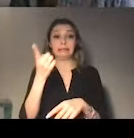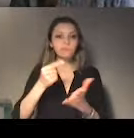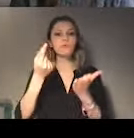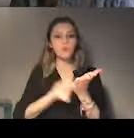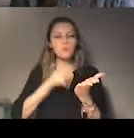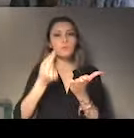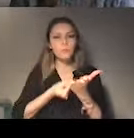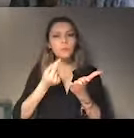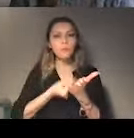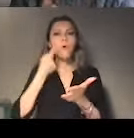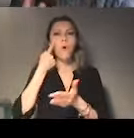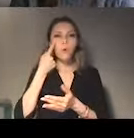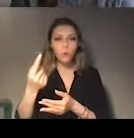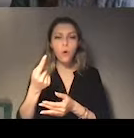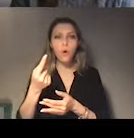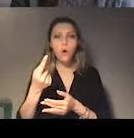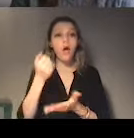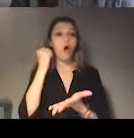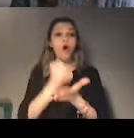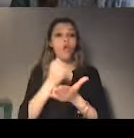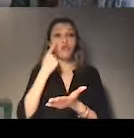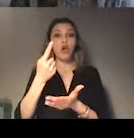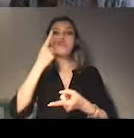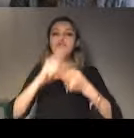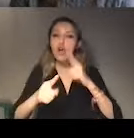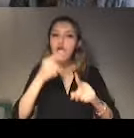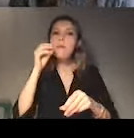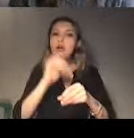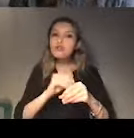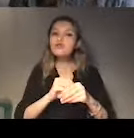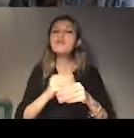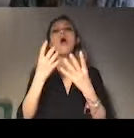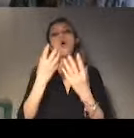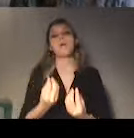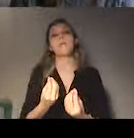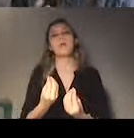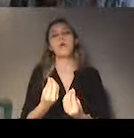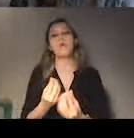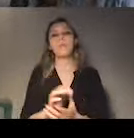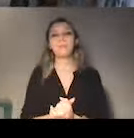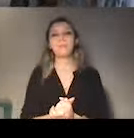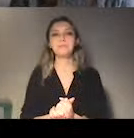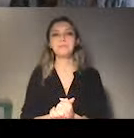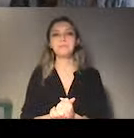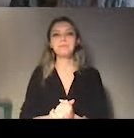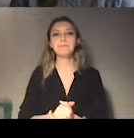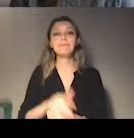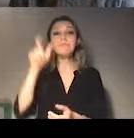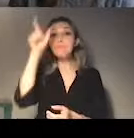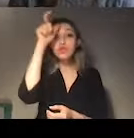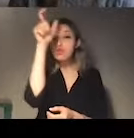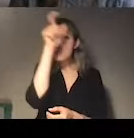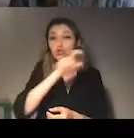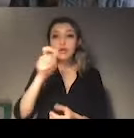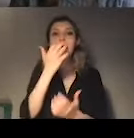Turkey has accepted these recommendations, it has the responsibility to implement them.